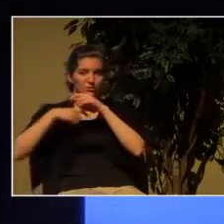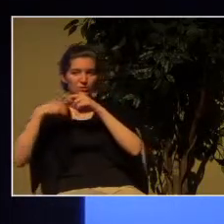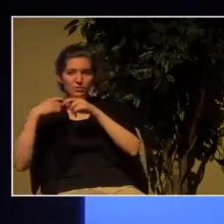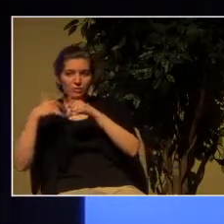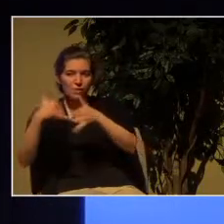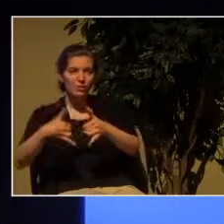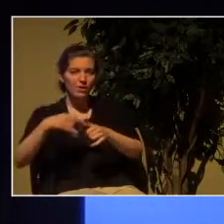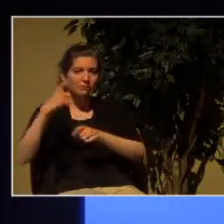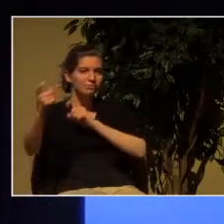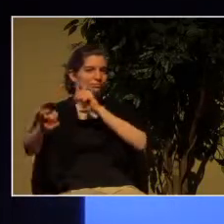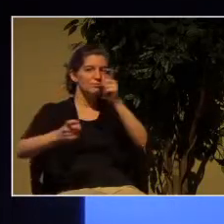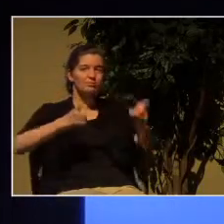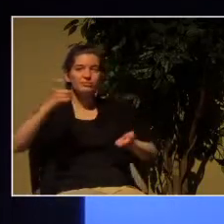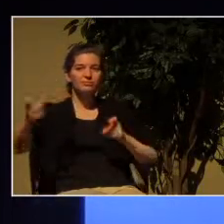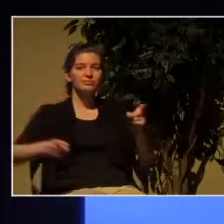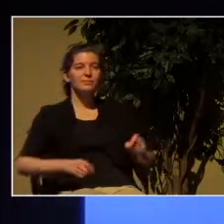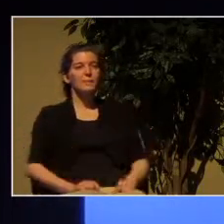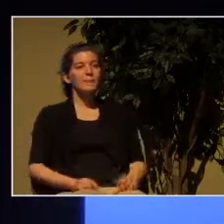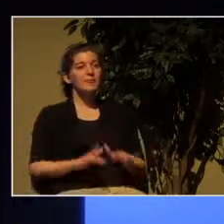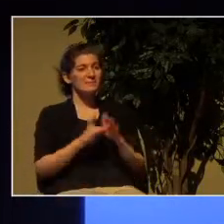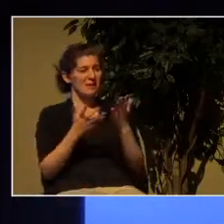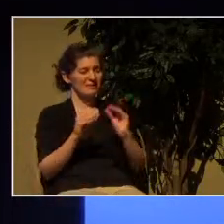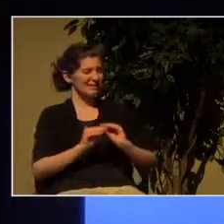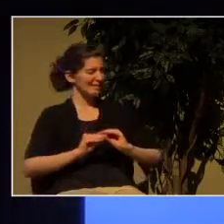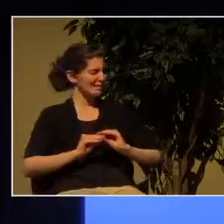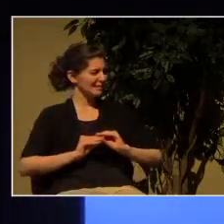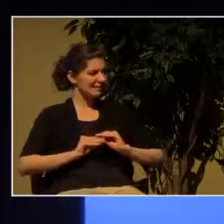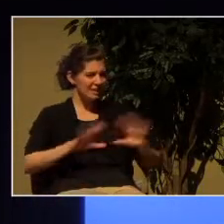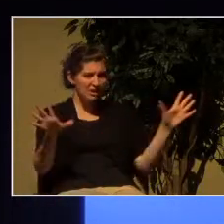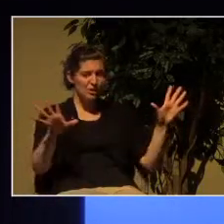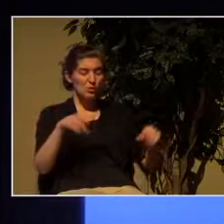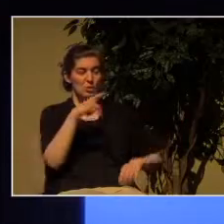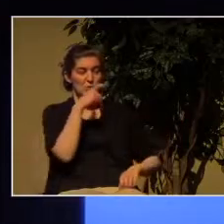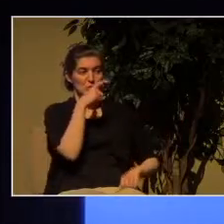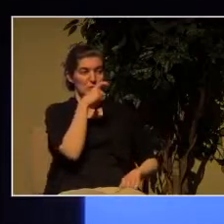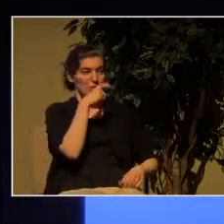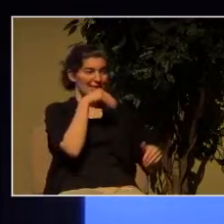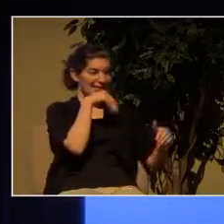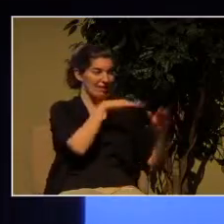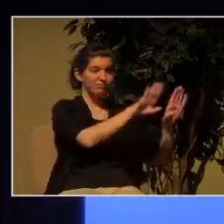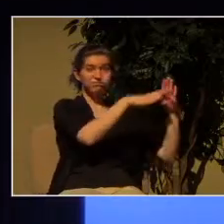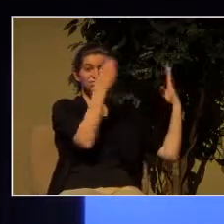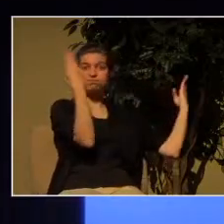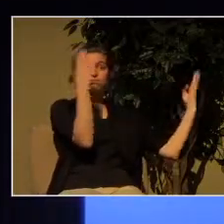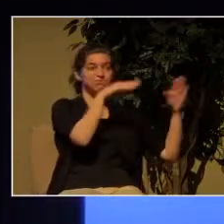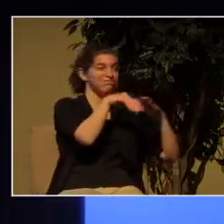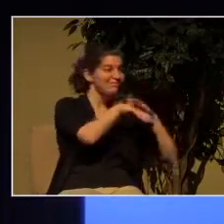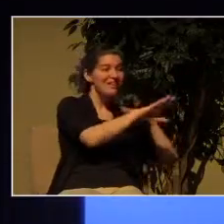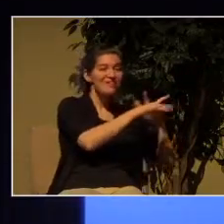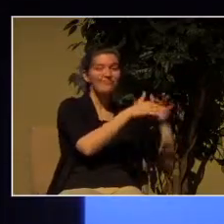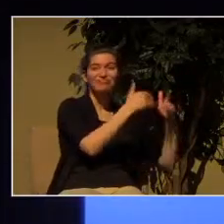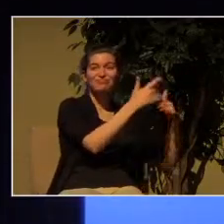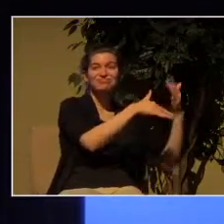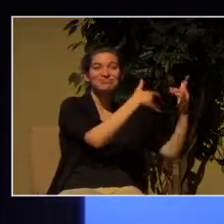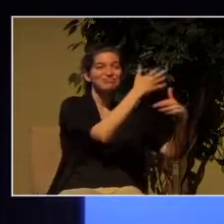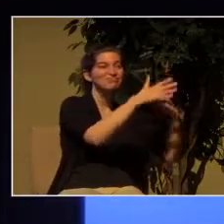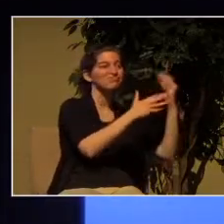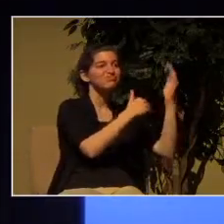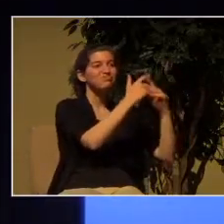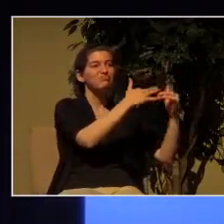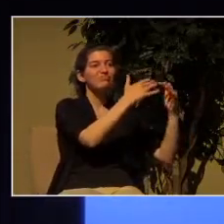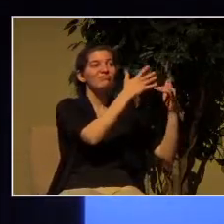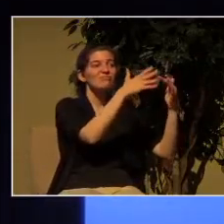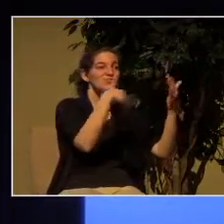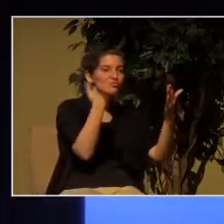those who are on the broad road who come to that day of judgment are going to face